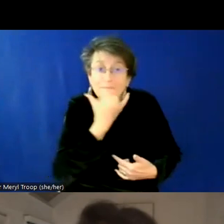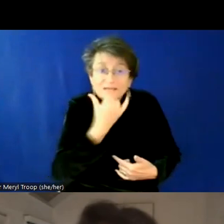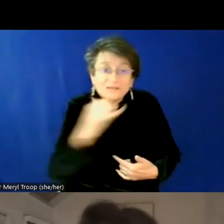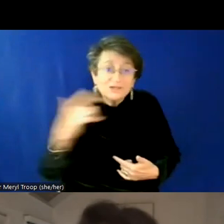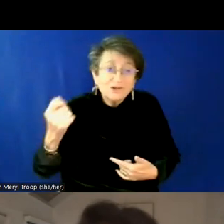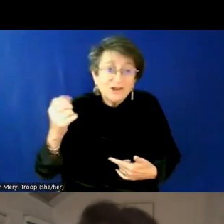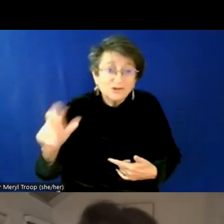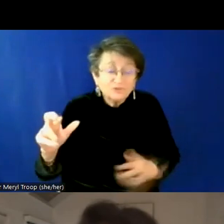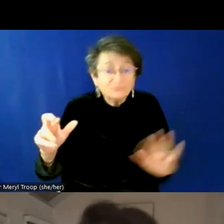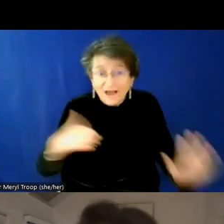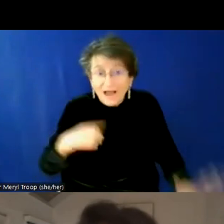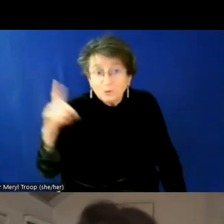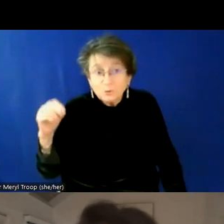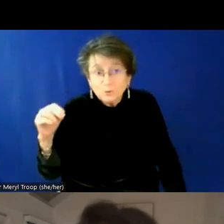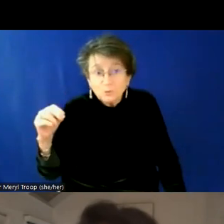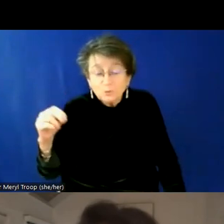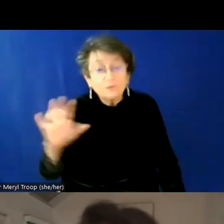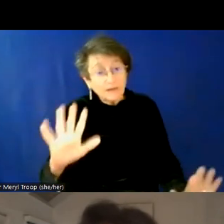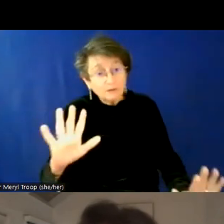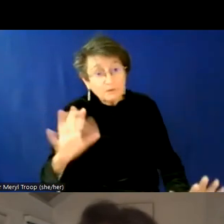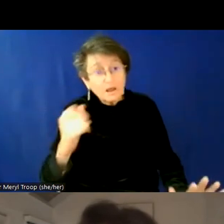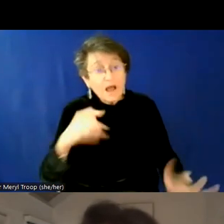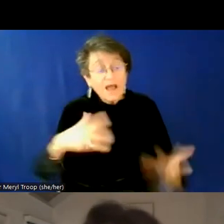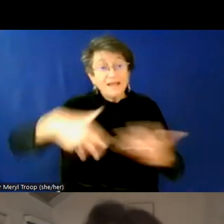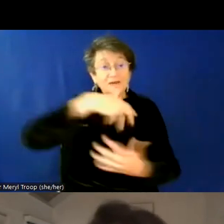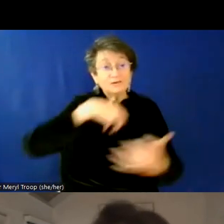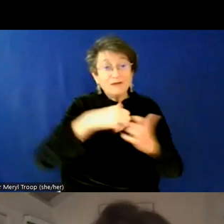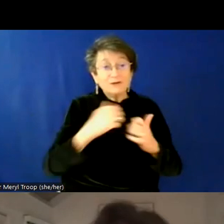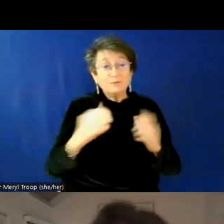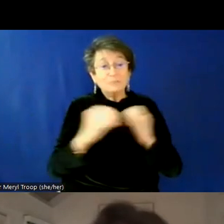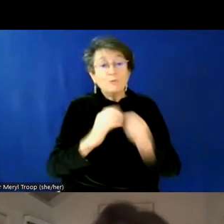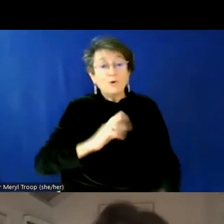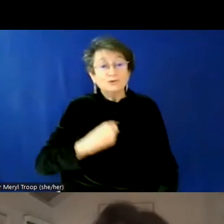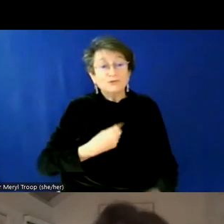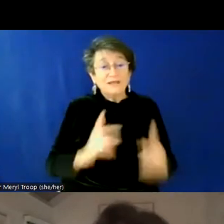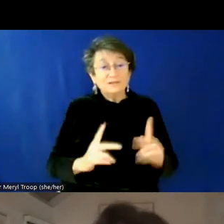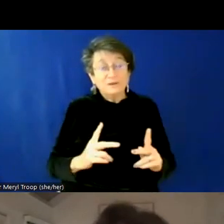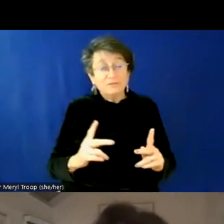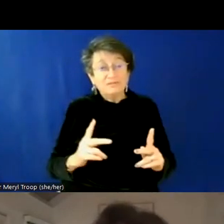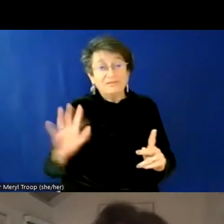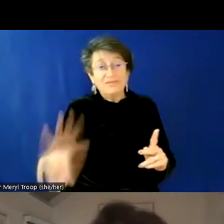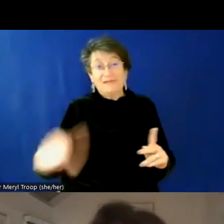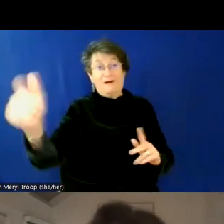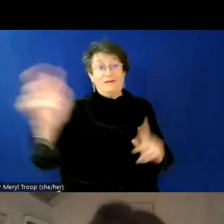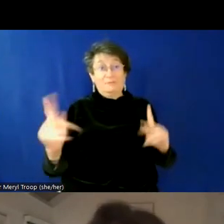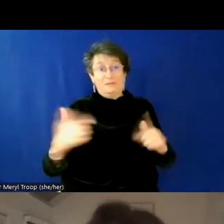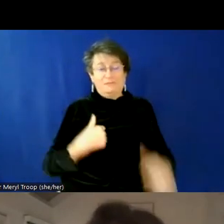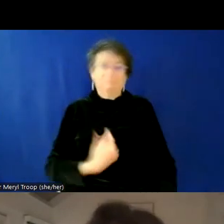admittedly, I, I interact with more trans people than basically anyone else in the state, I think, but, um, you know,